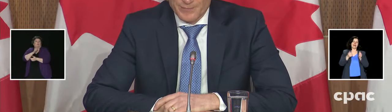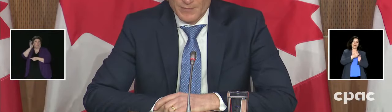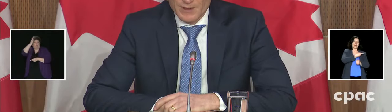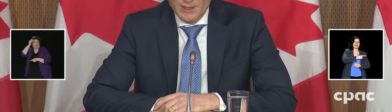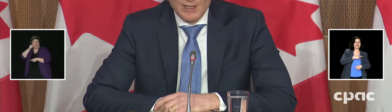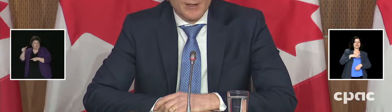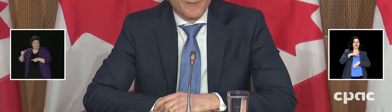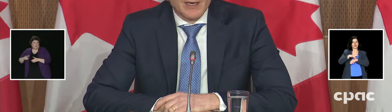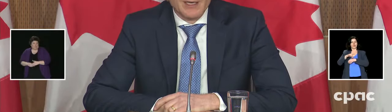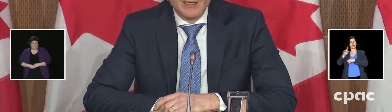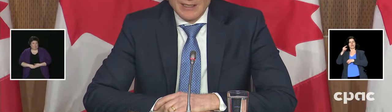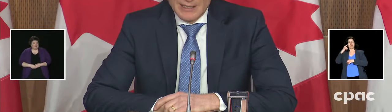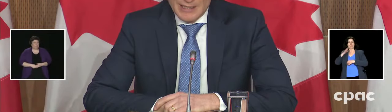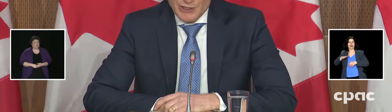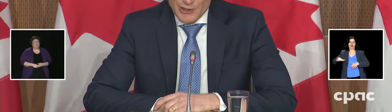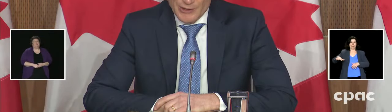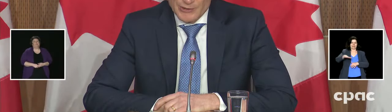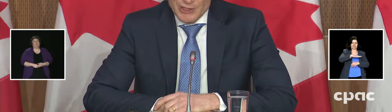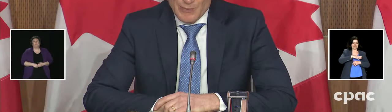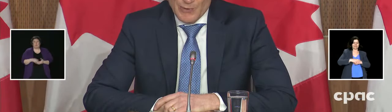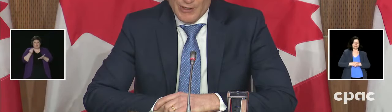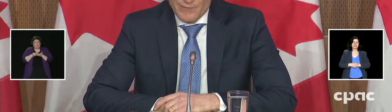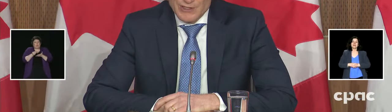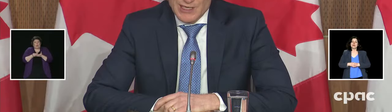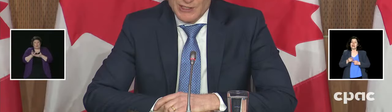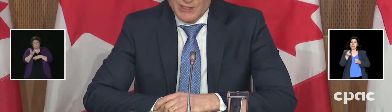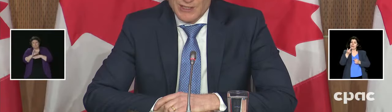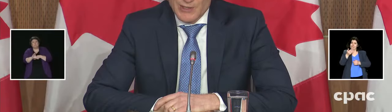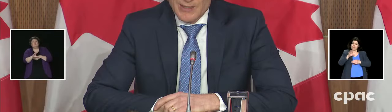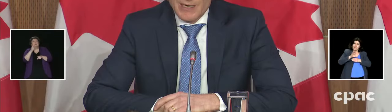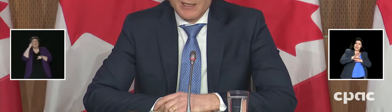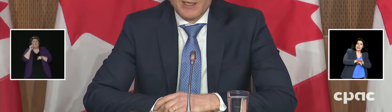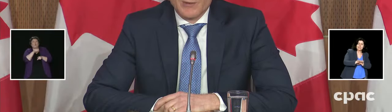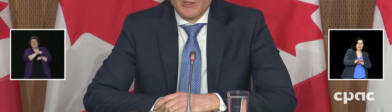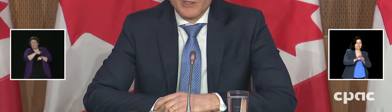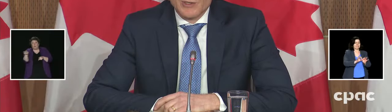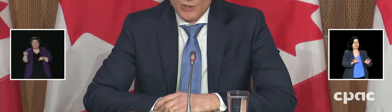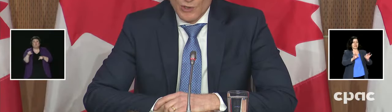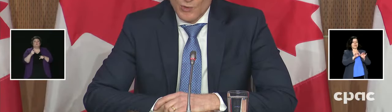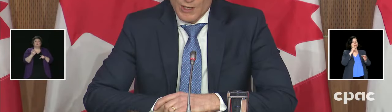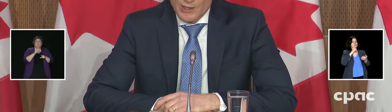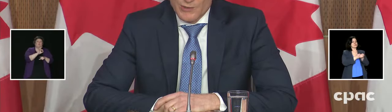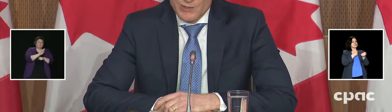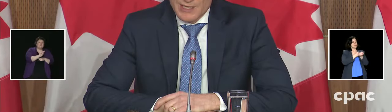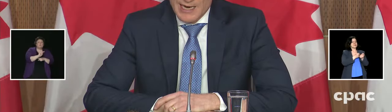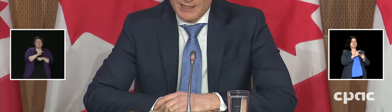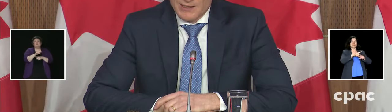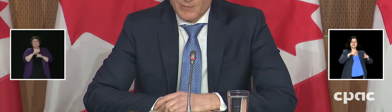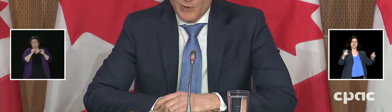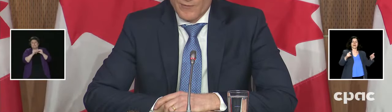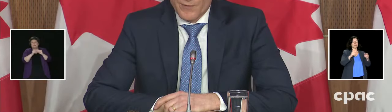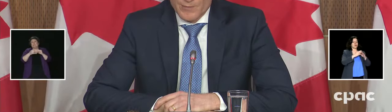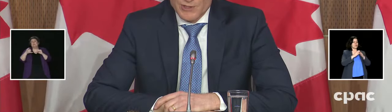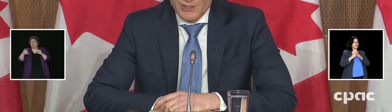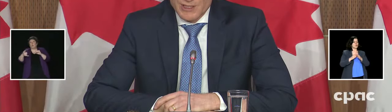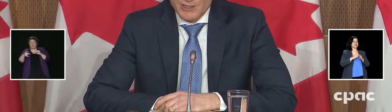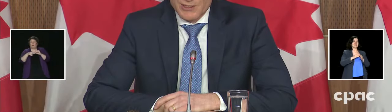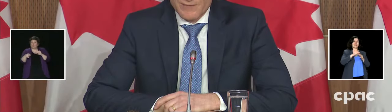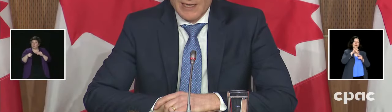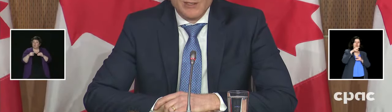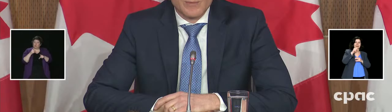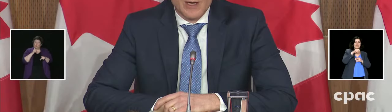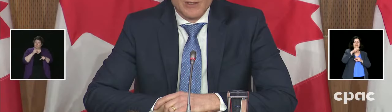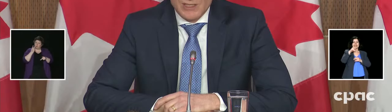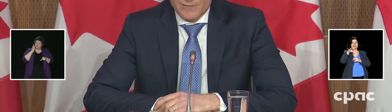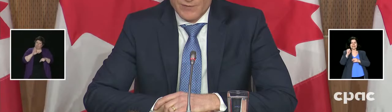applicable. The funding is critical to supporting First Nations, Inuit, and Métis communities who want to use the Act to both affirm jurisdiction,